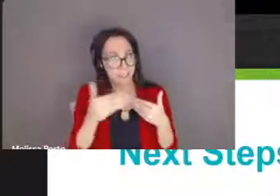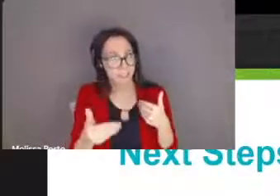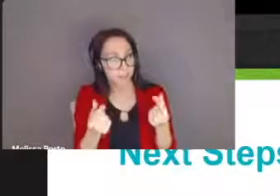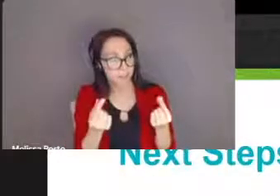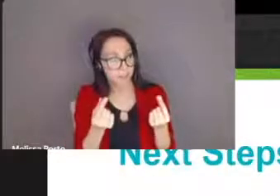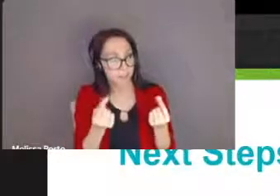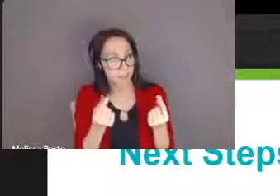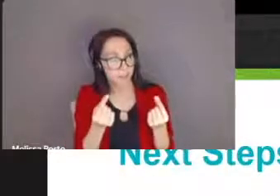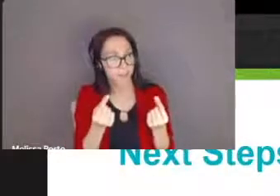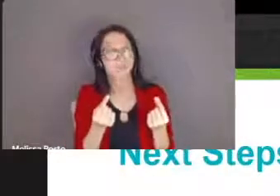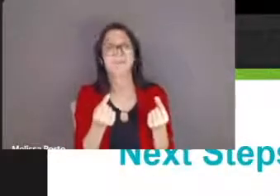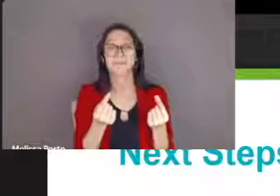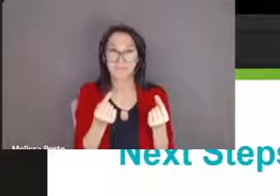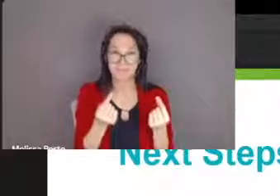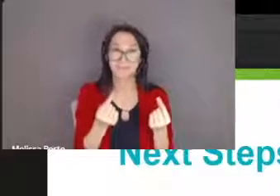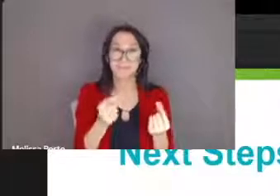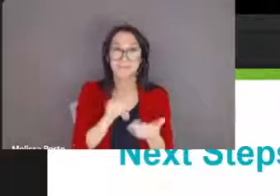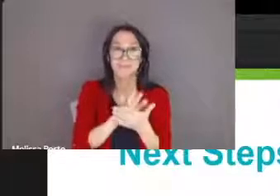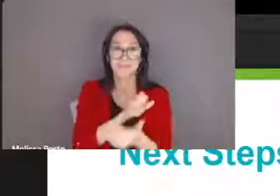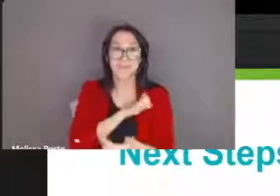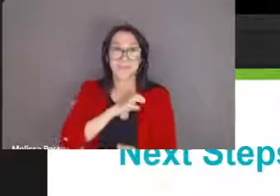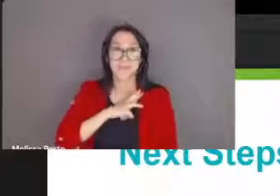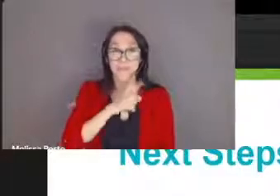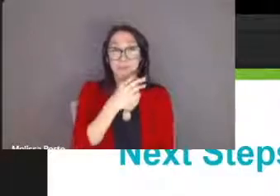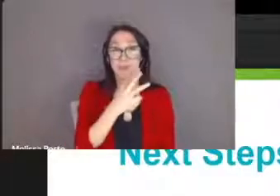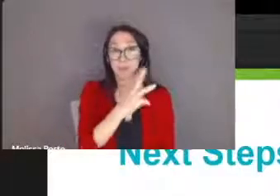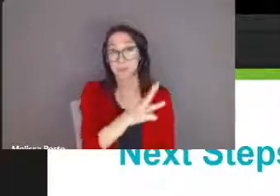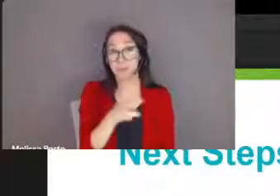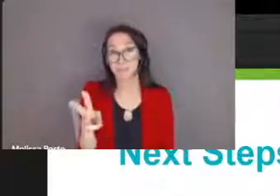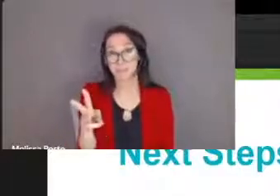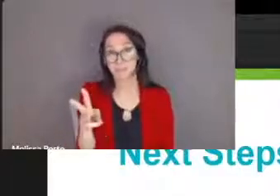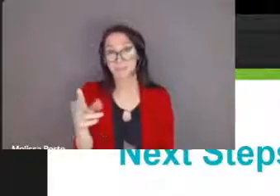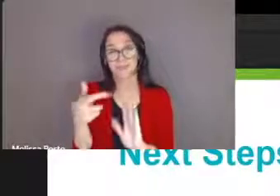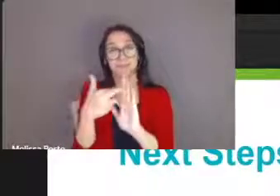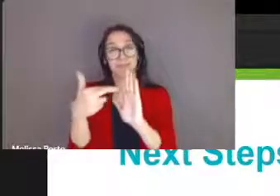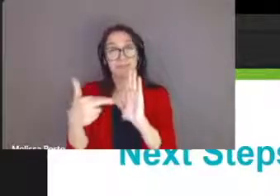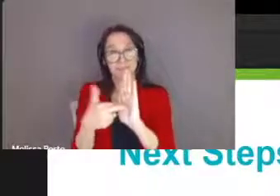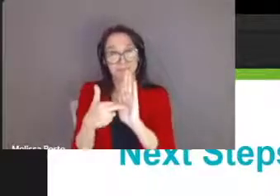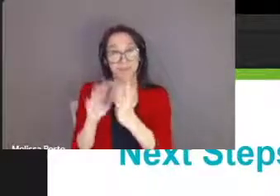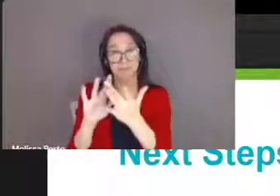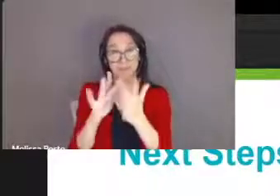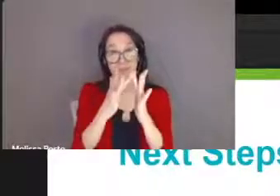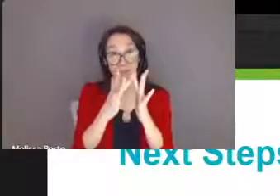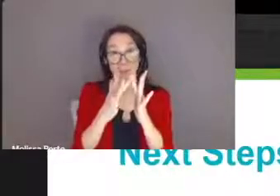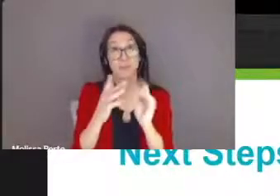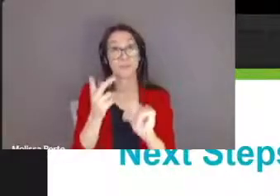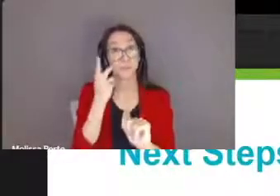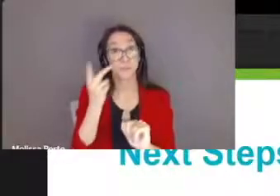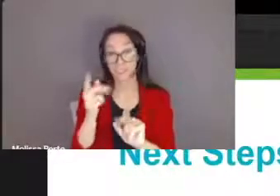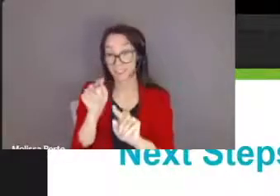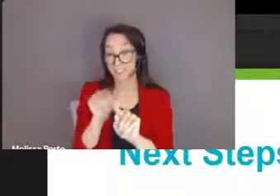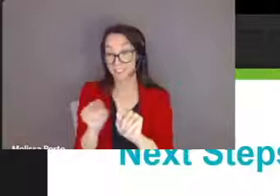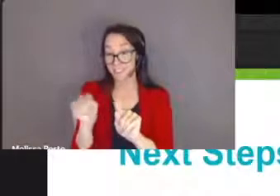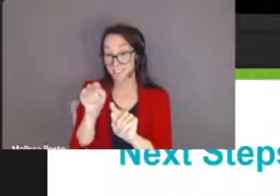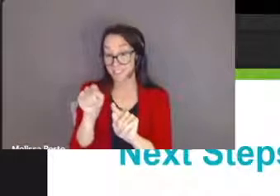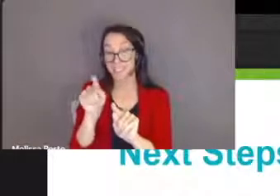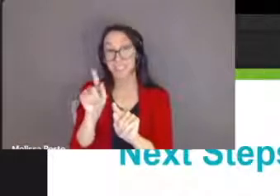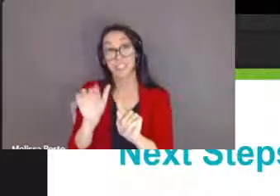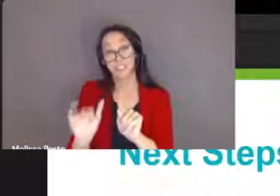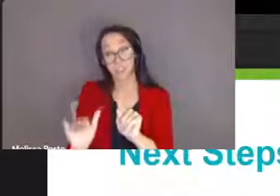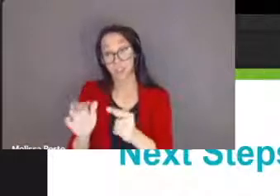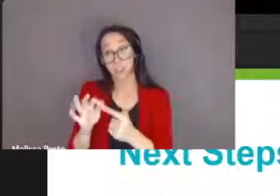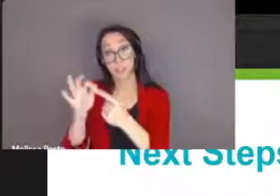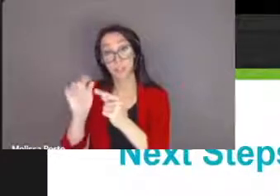and register your child online there is also a spot to check if your child has special needs so if you check this someone from the school